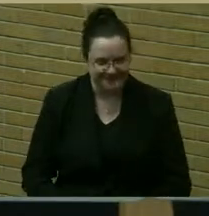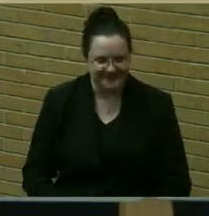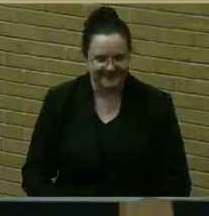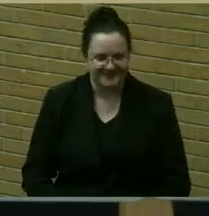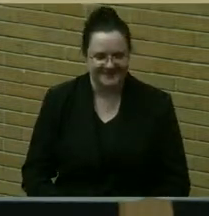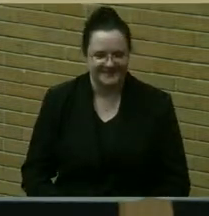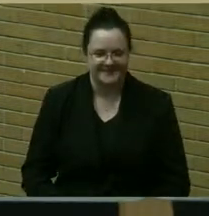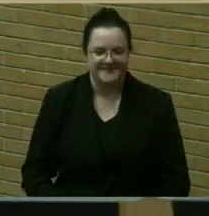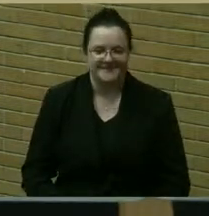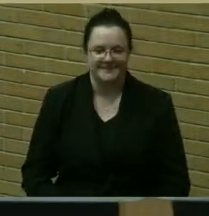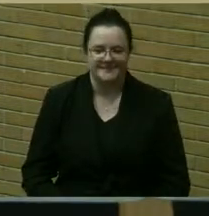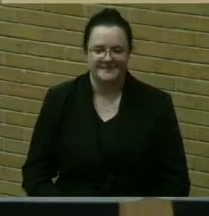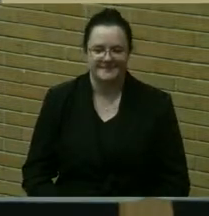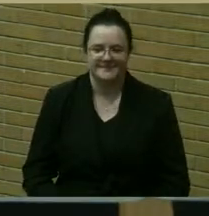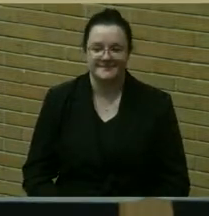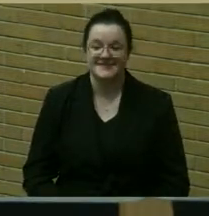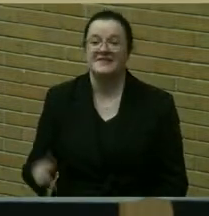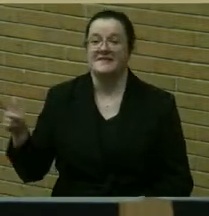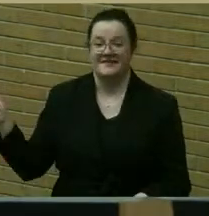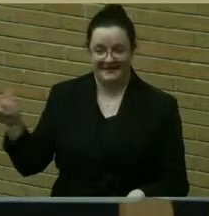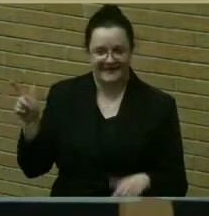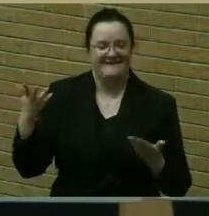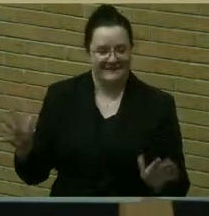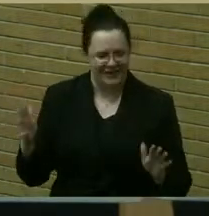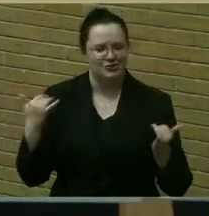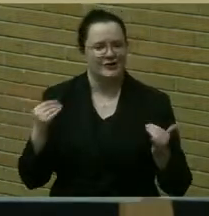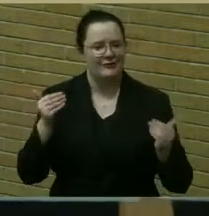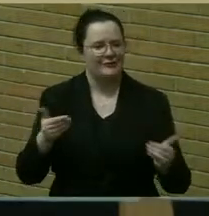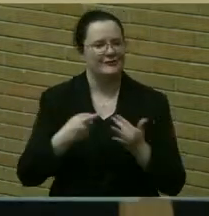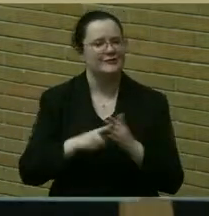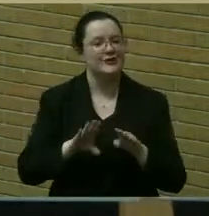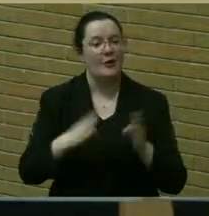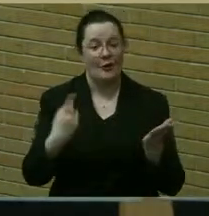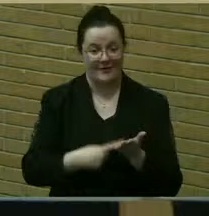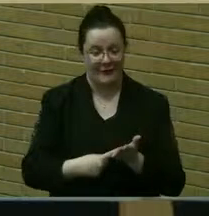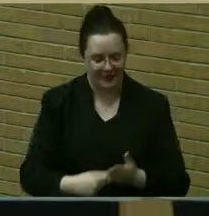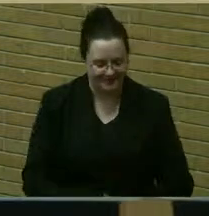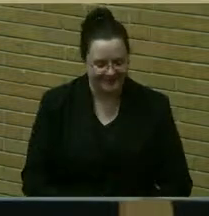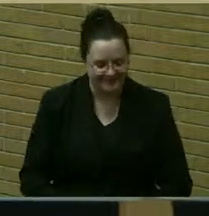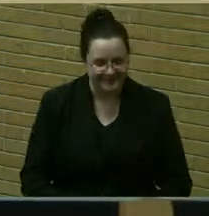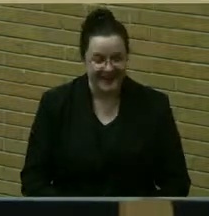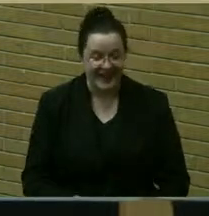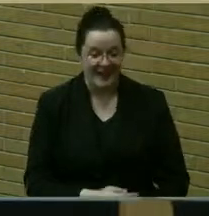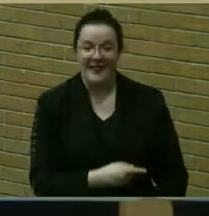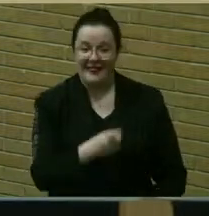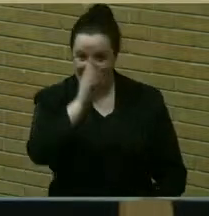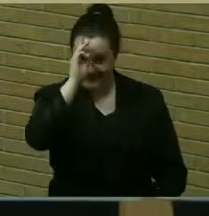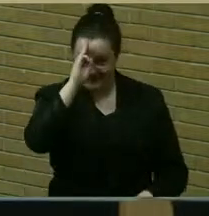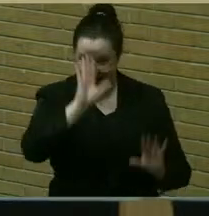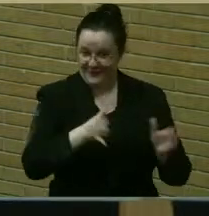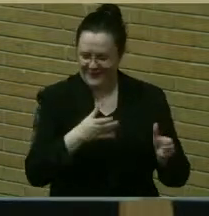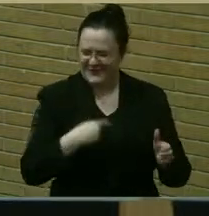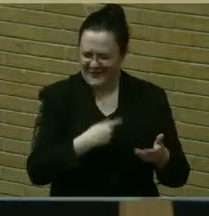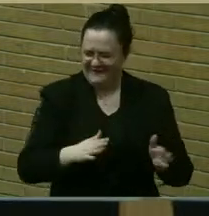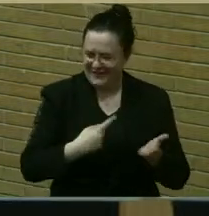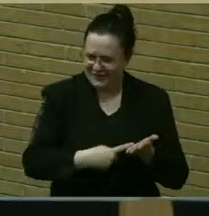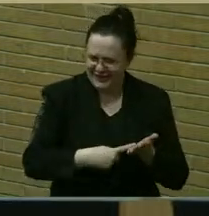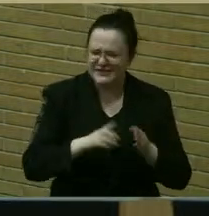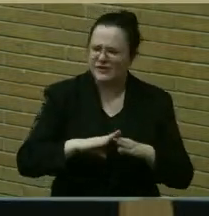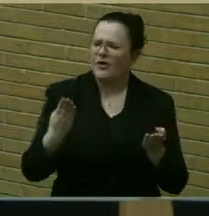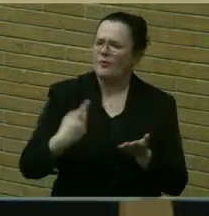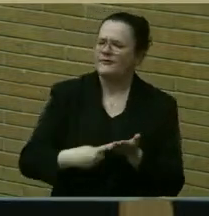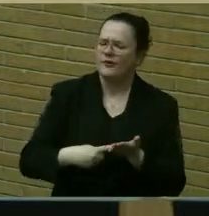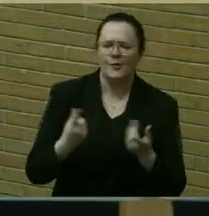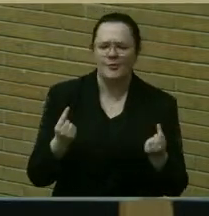So, we will now begin the open forum. I talked with the scouts a little bit about how the open forum works. Not only do we welcome the